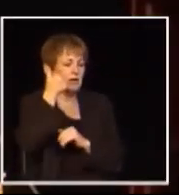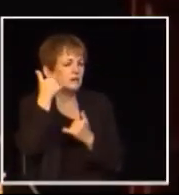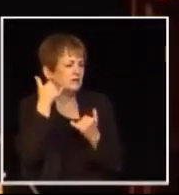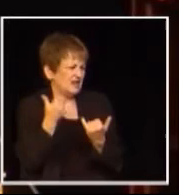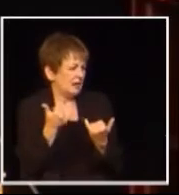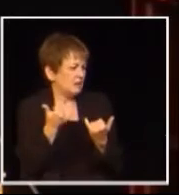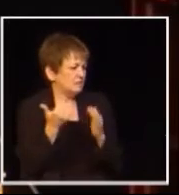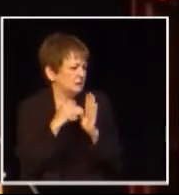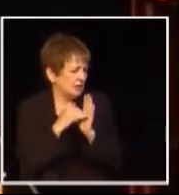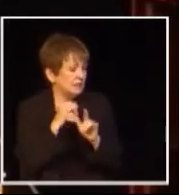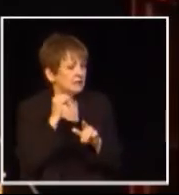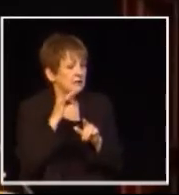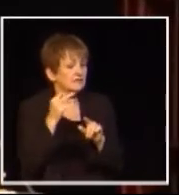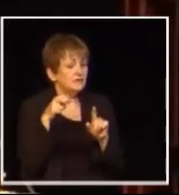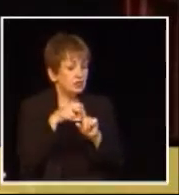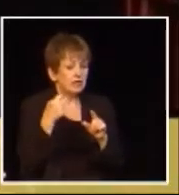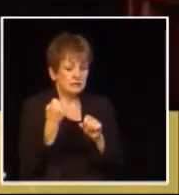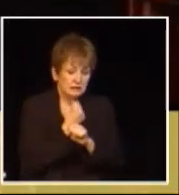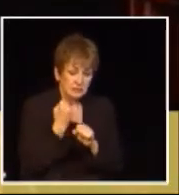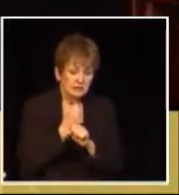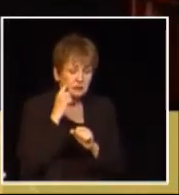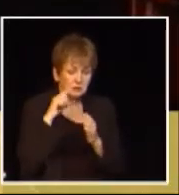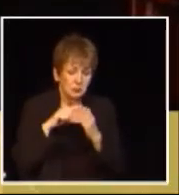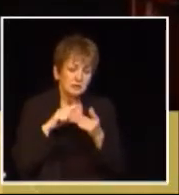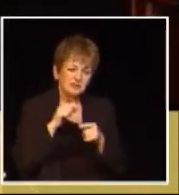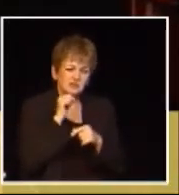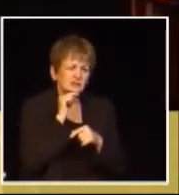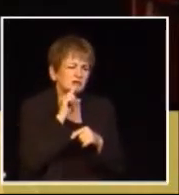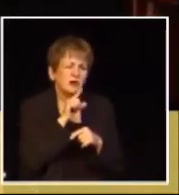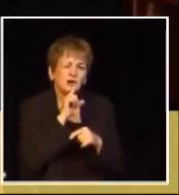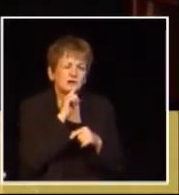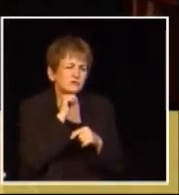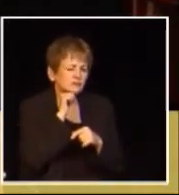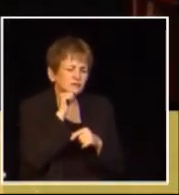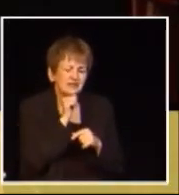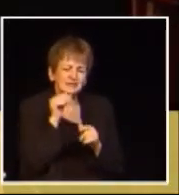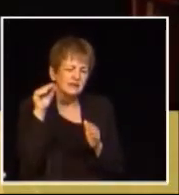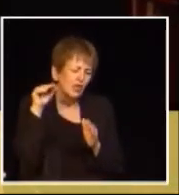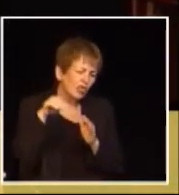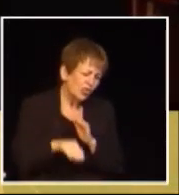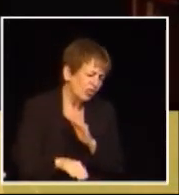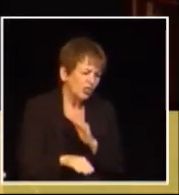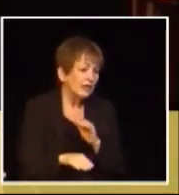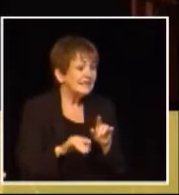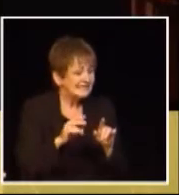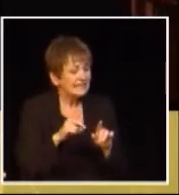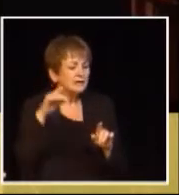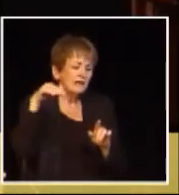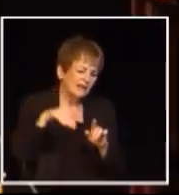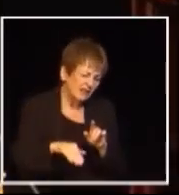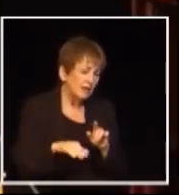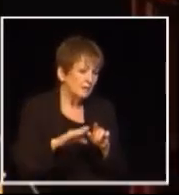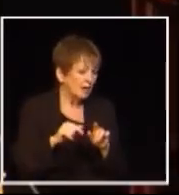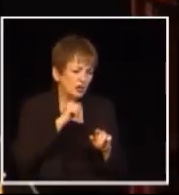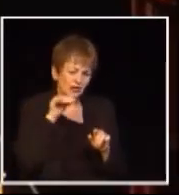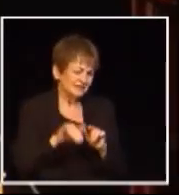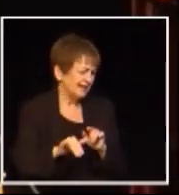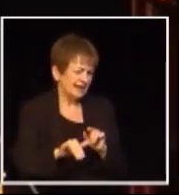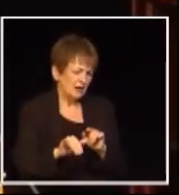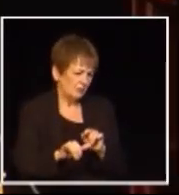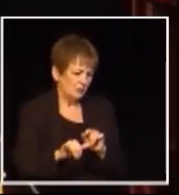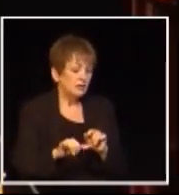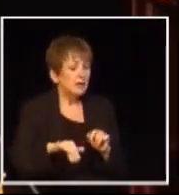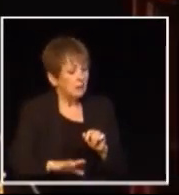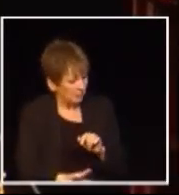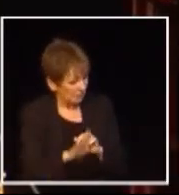now it's and if you look at the statistics on it it shows that it hasn't suffered over time initially it was did take a bit of a